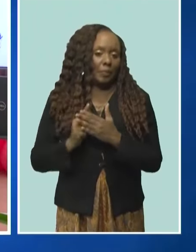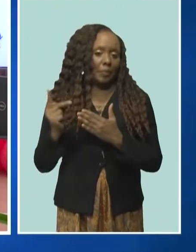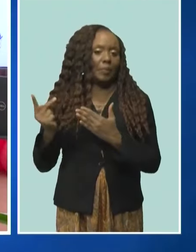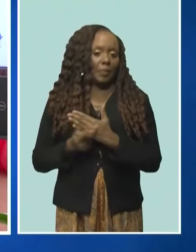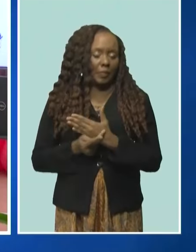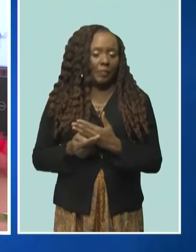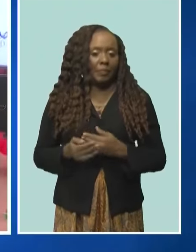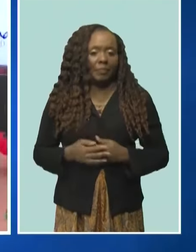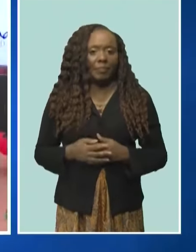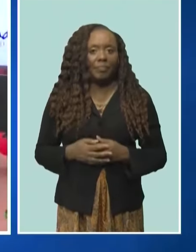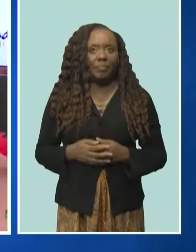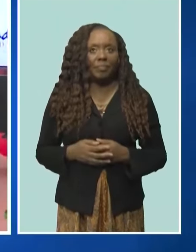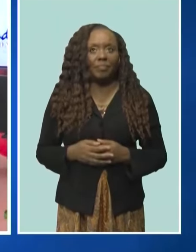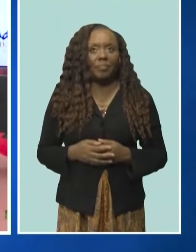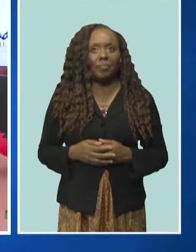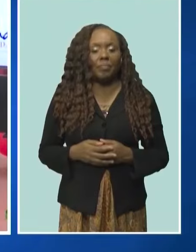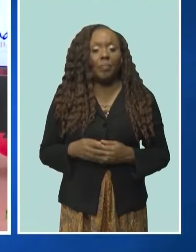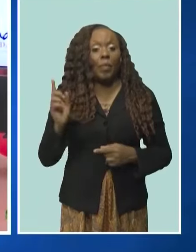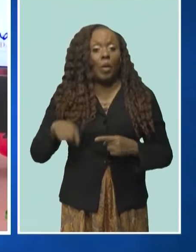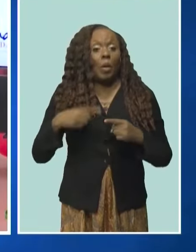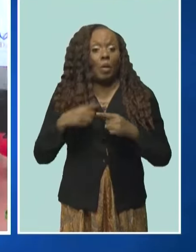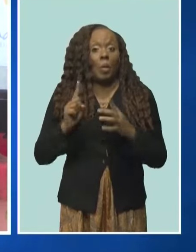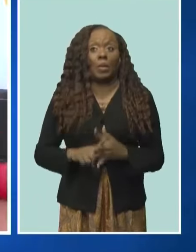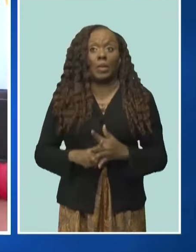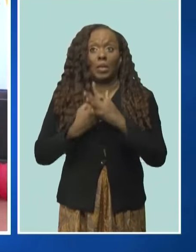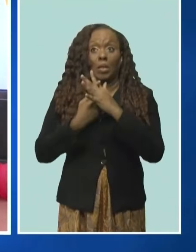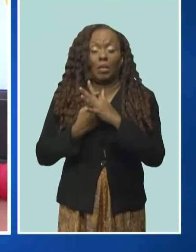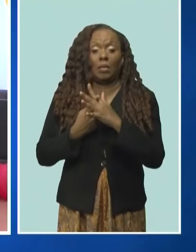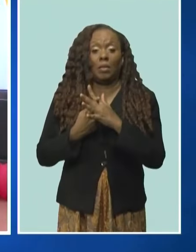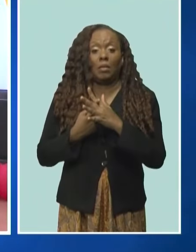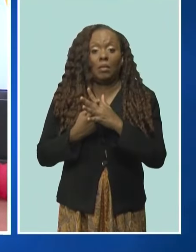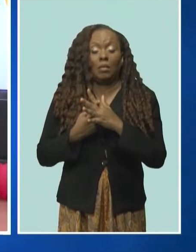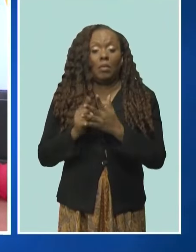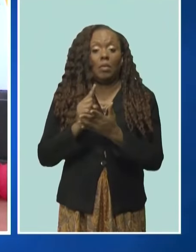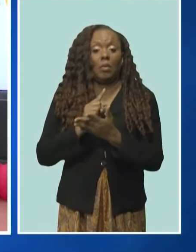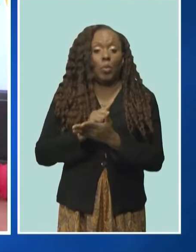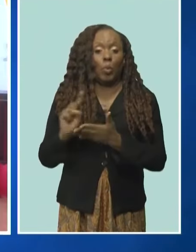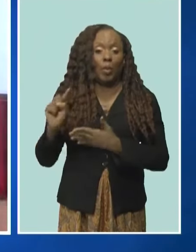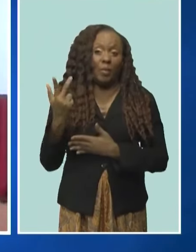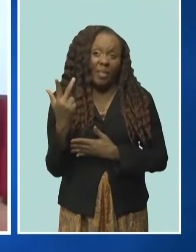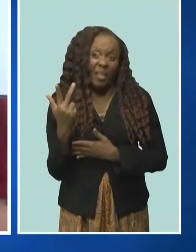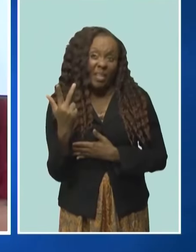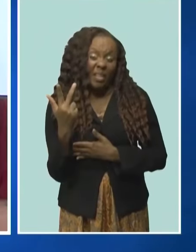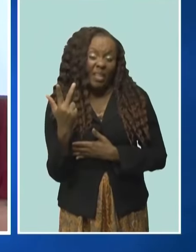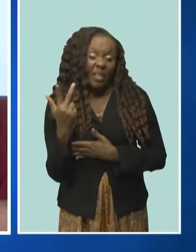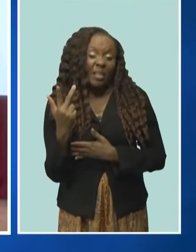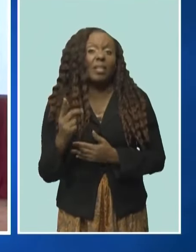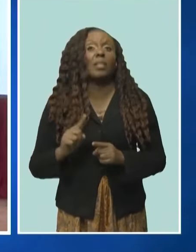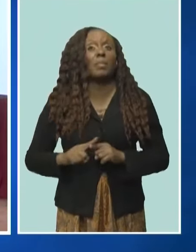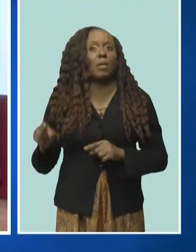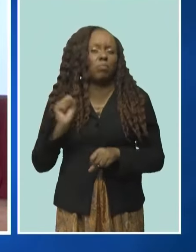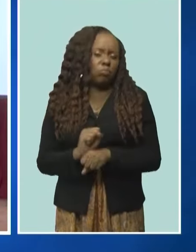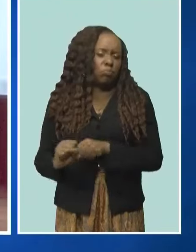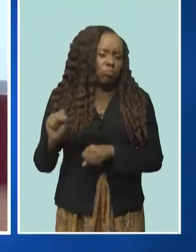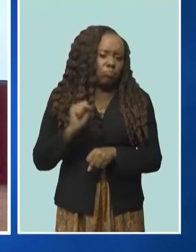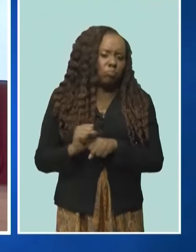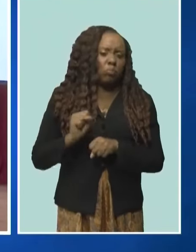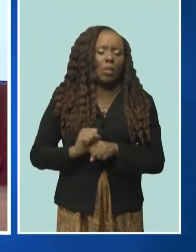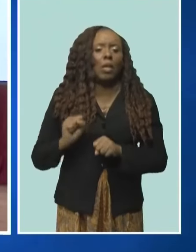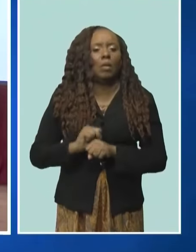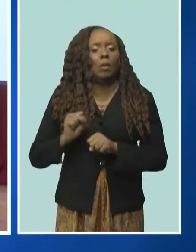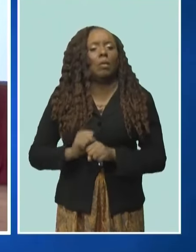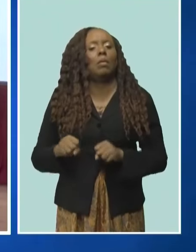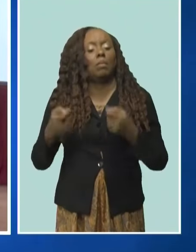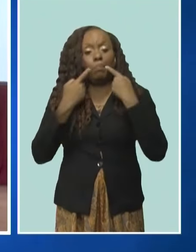by signing up. And while she started the course in week three, Ms. Brown is a testament that hard work does pay off